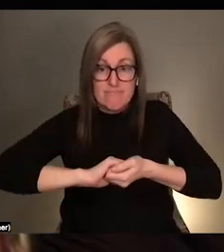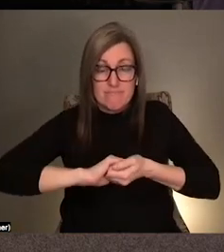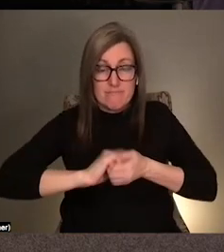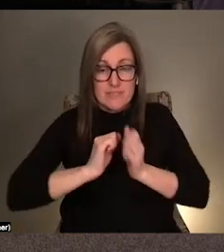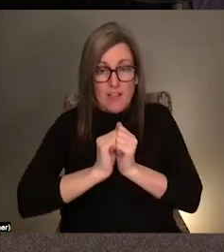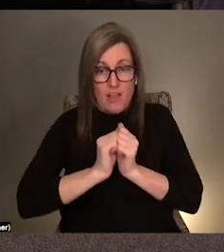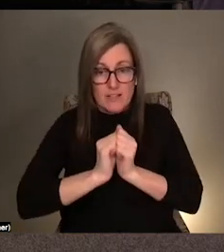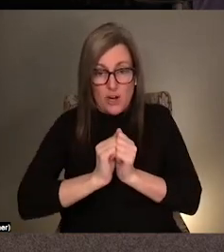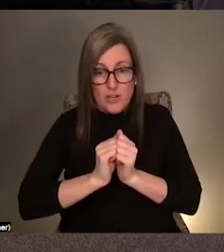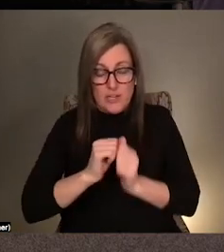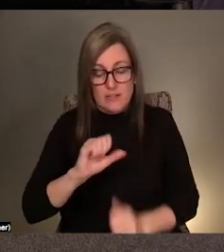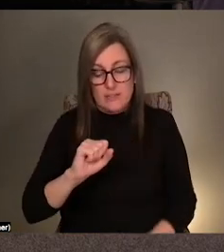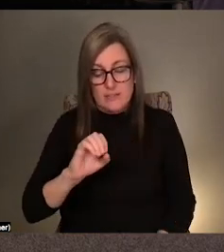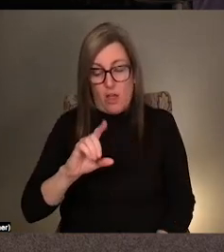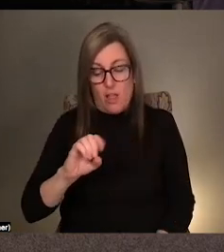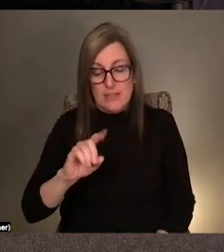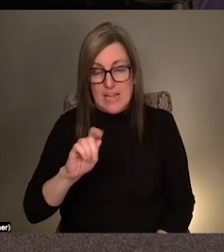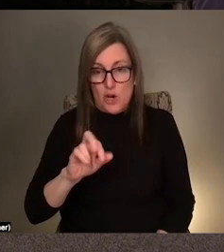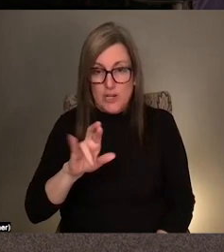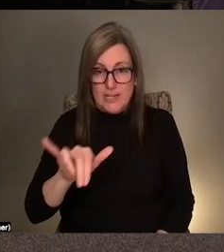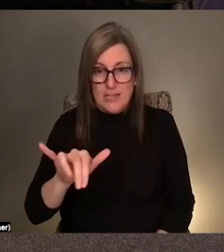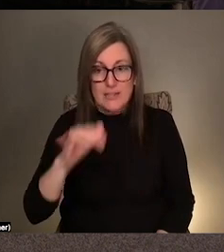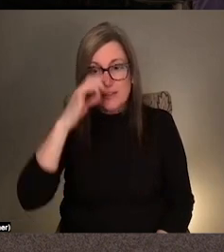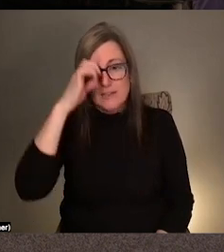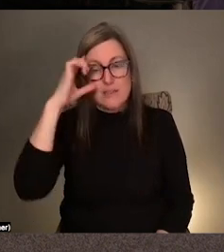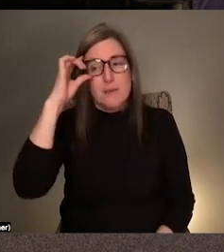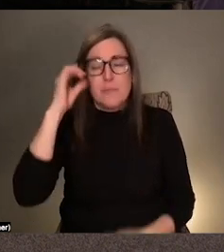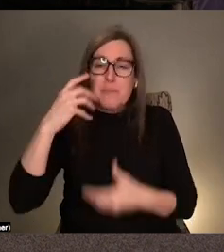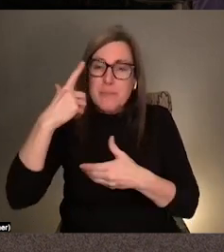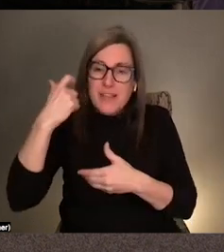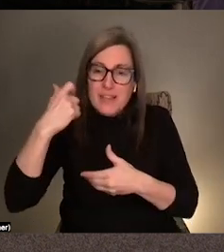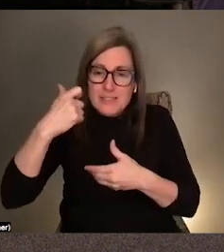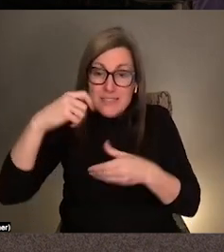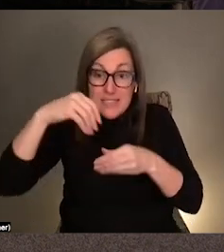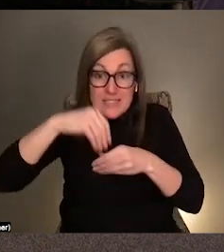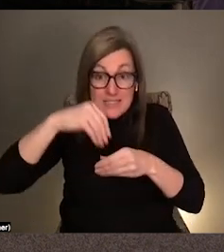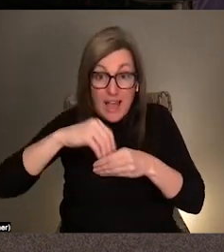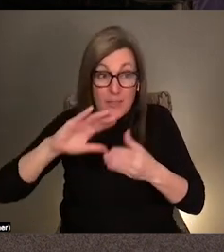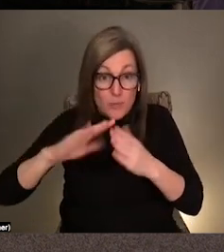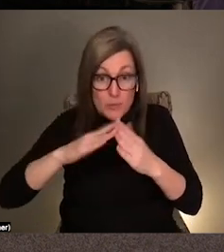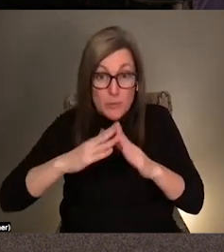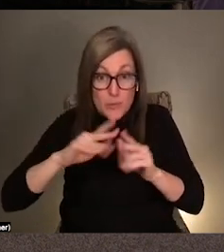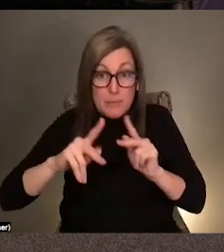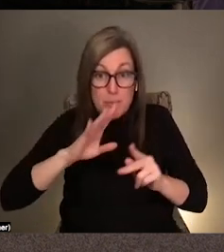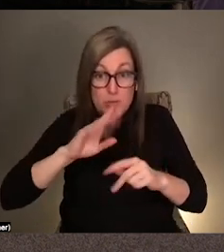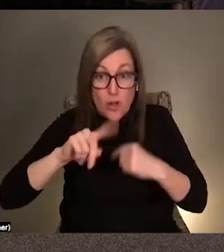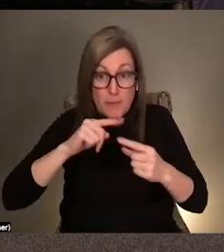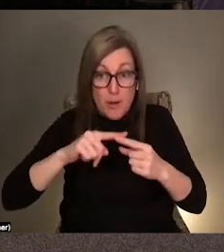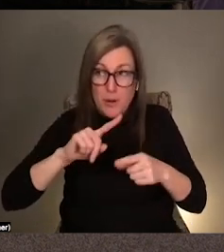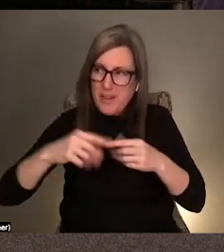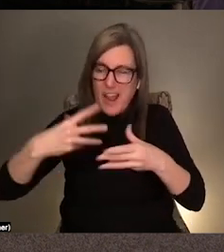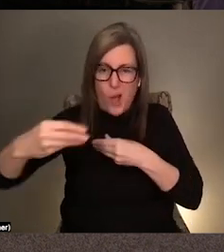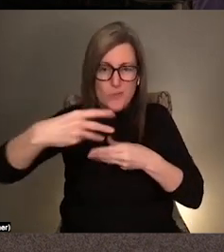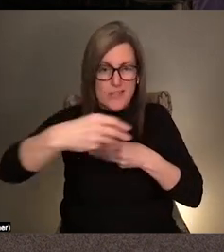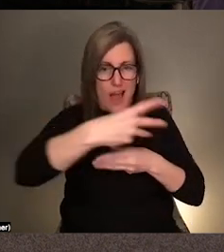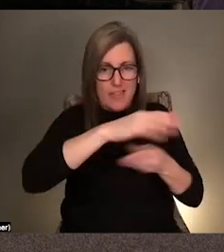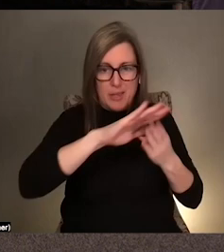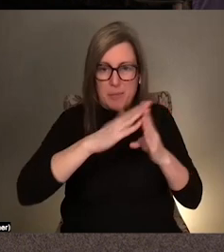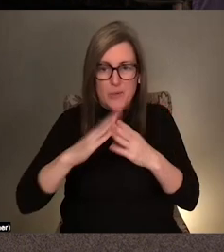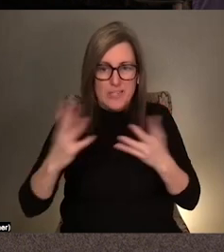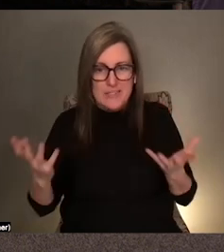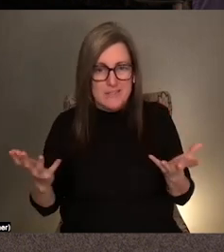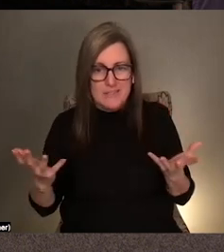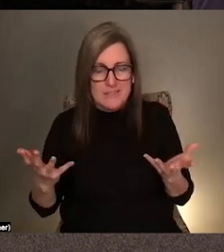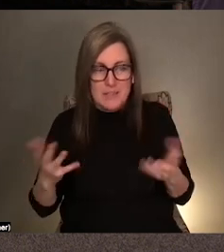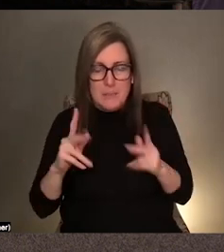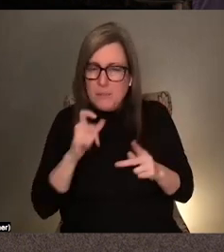outside of, you know, communities of disabled people doesn't really get talked about. But it's about people who, whose like points of access might